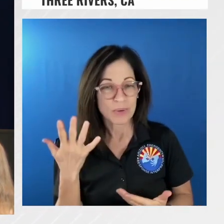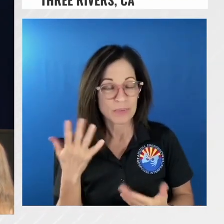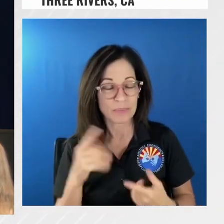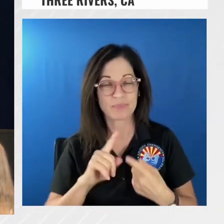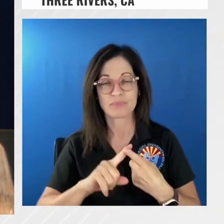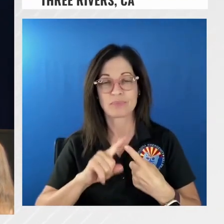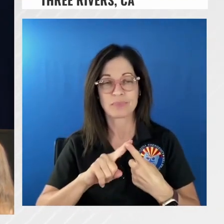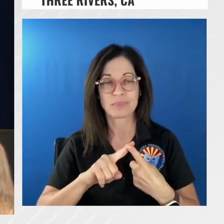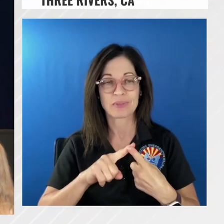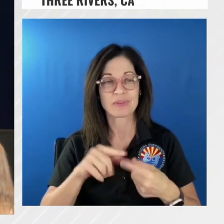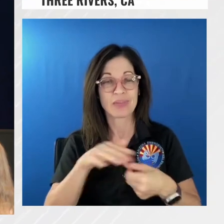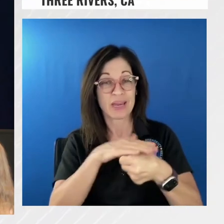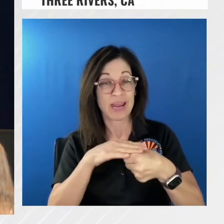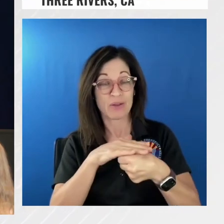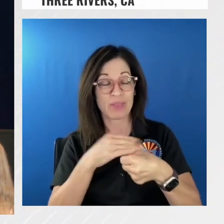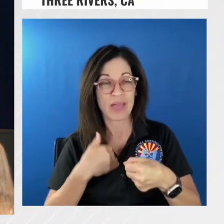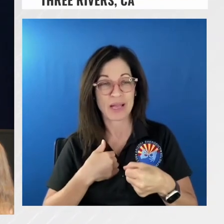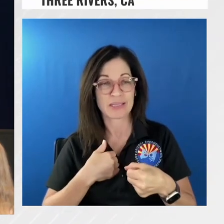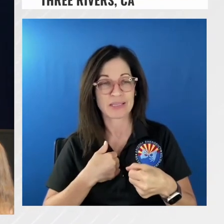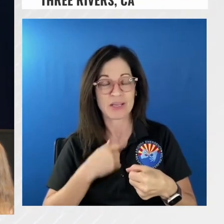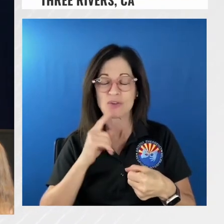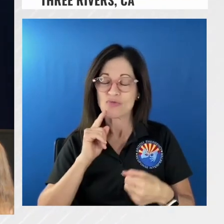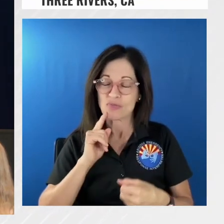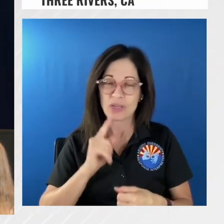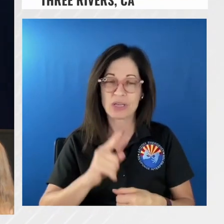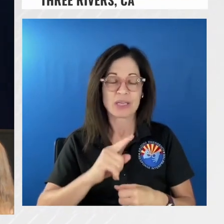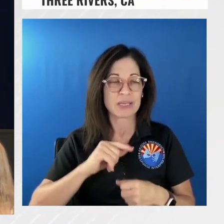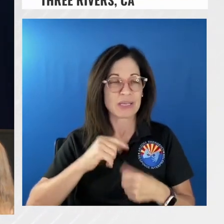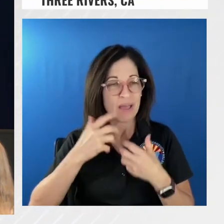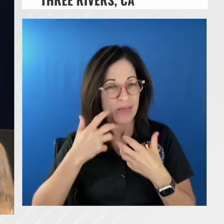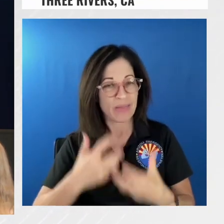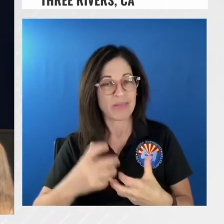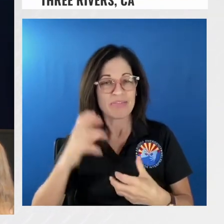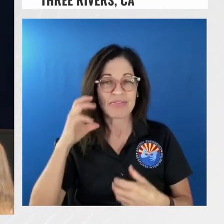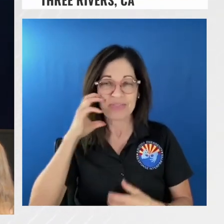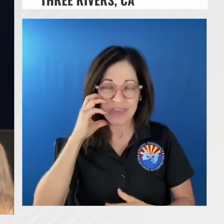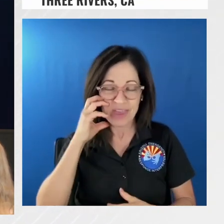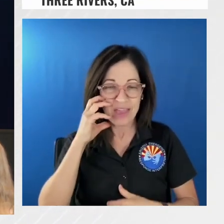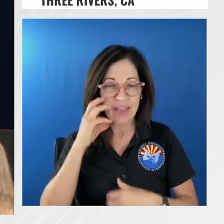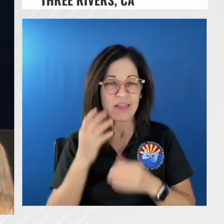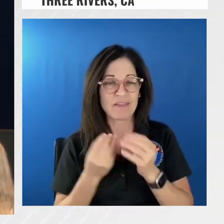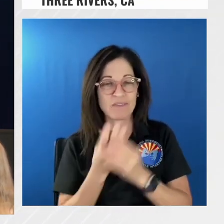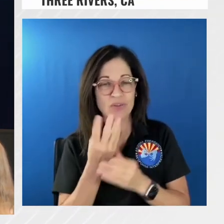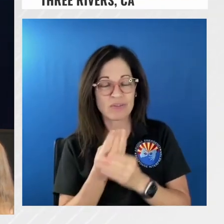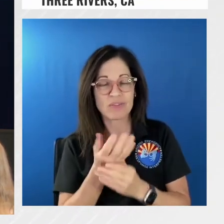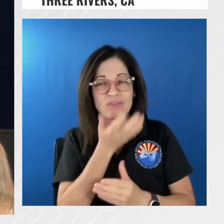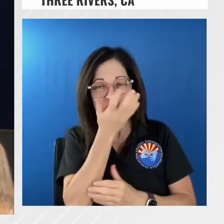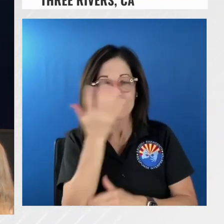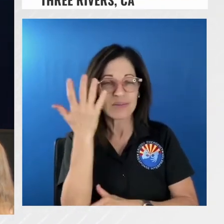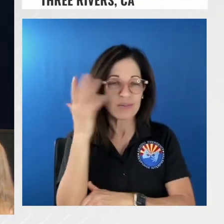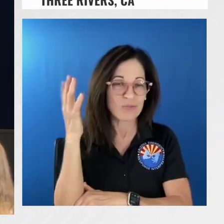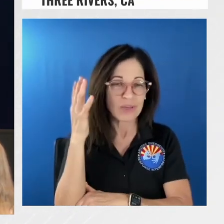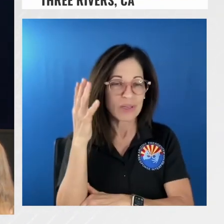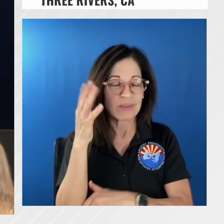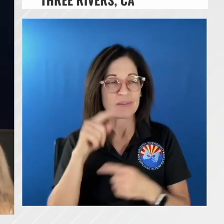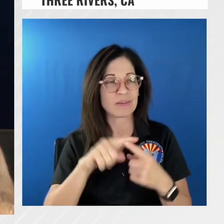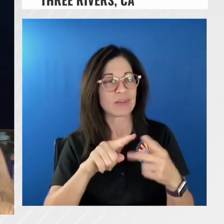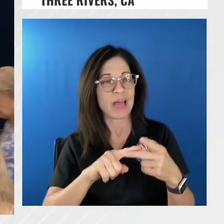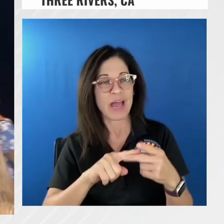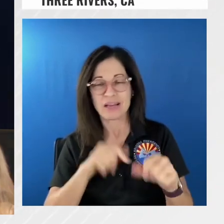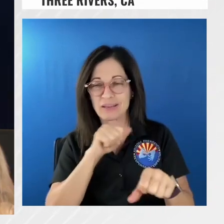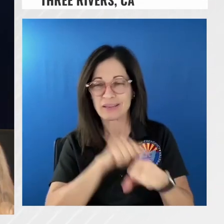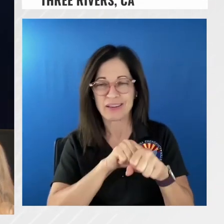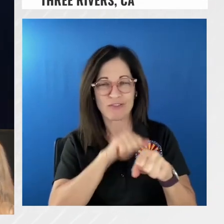an area with extremely heavy fuels very steep rugged terrain difficult to get to and number two